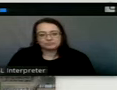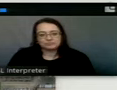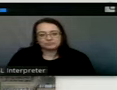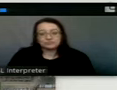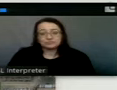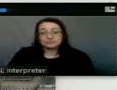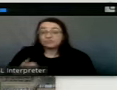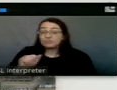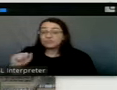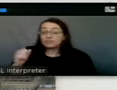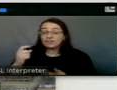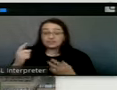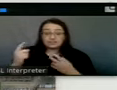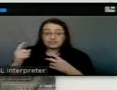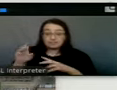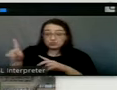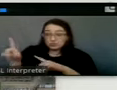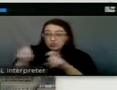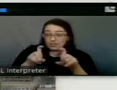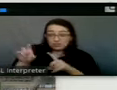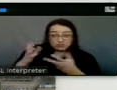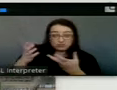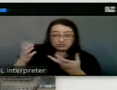Any questions about that, Council?